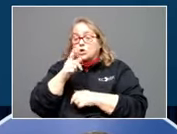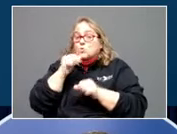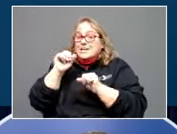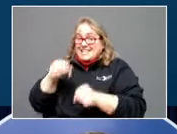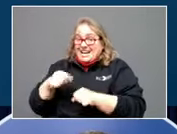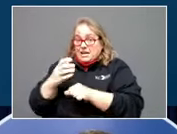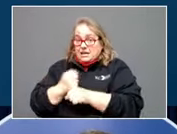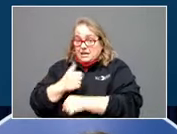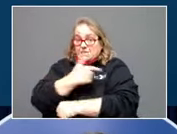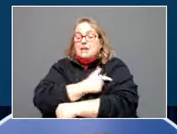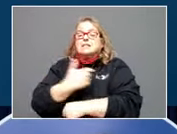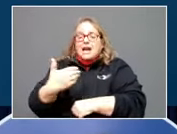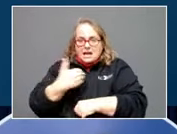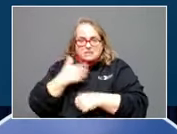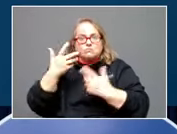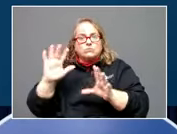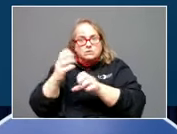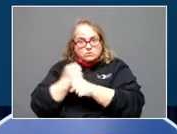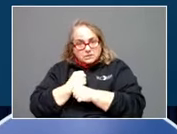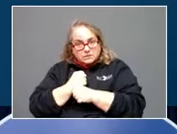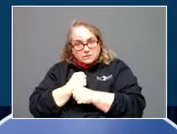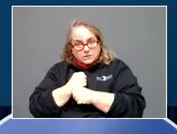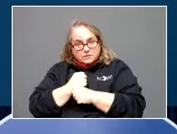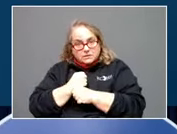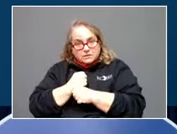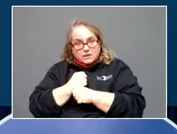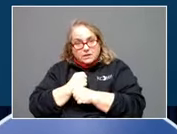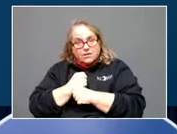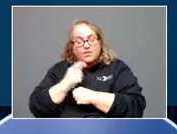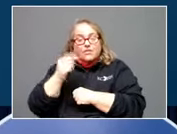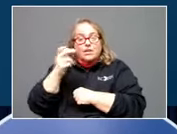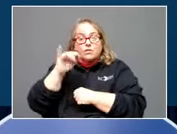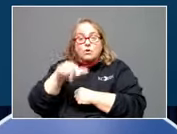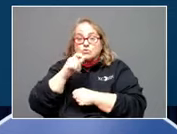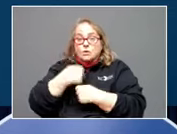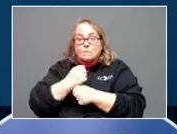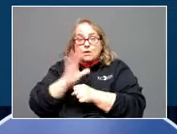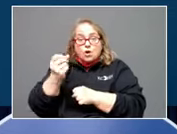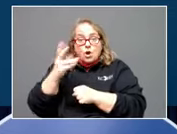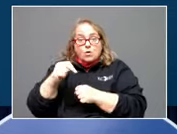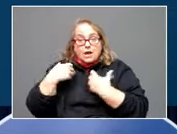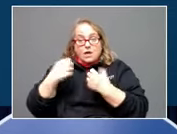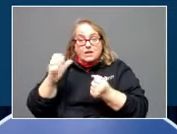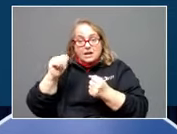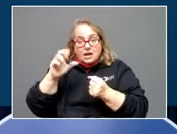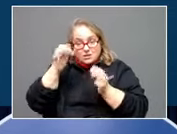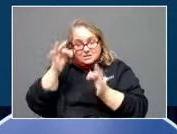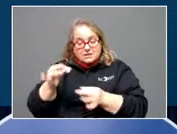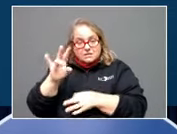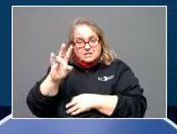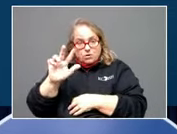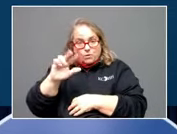has gotten it. And then those that make their own health care decisions, 73%.